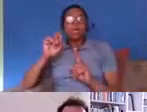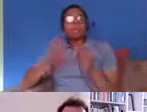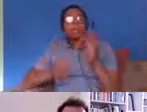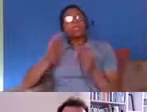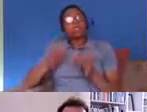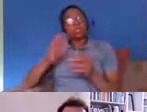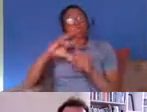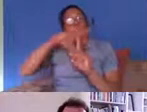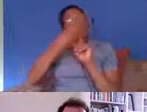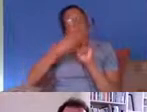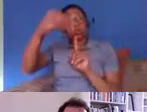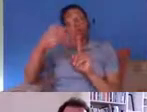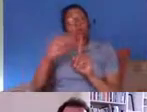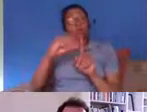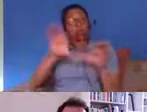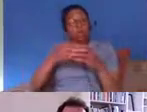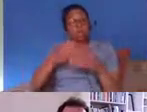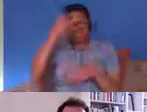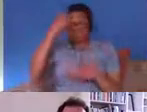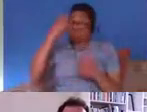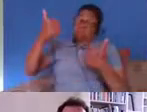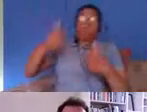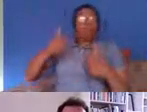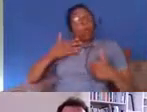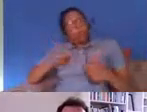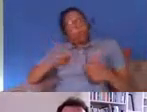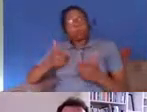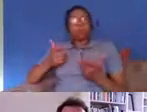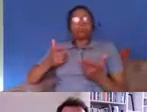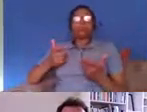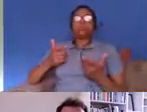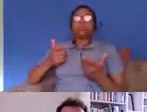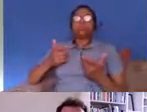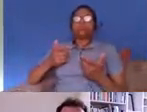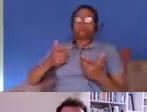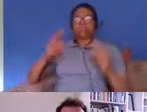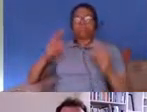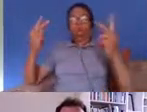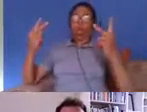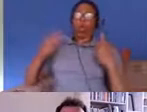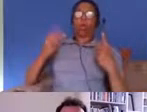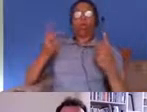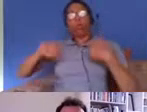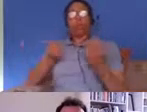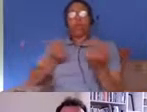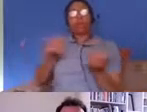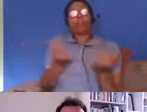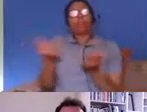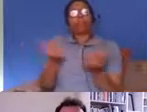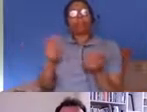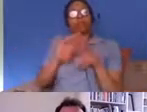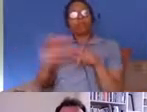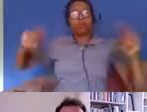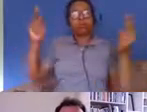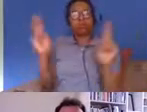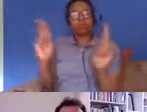and they tried to basically pull um every lever that was available to them in order to make the uk an